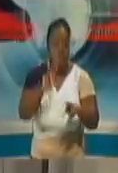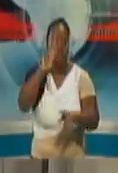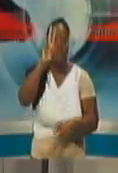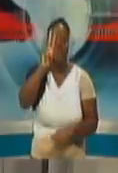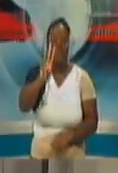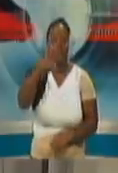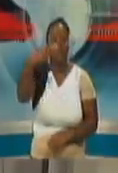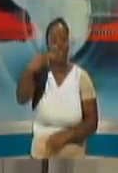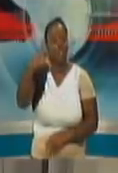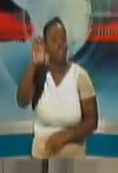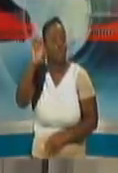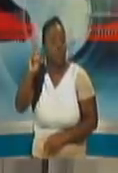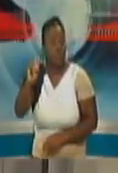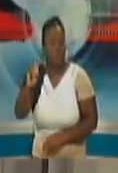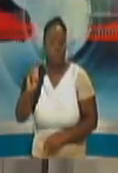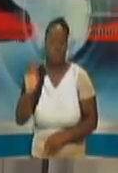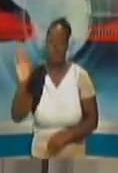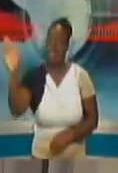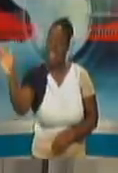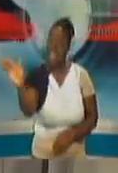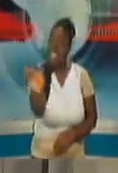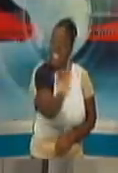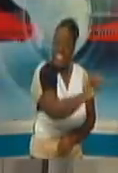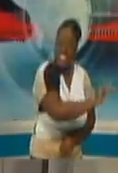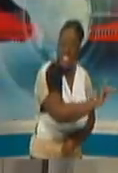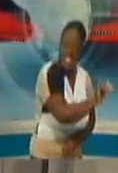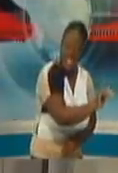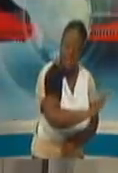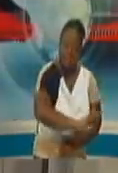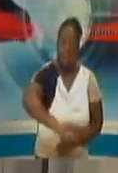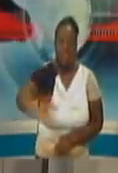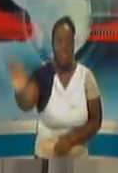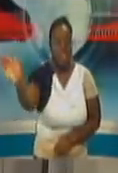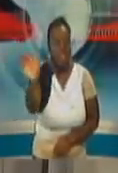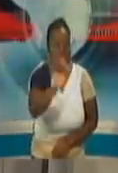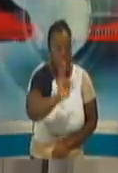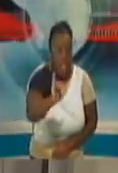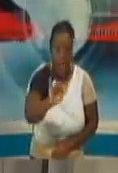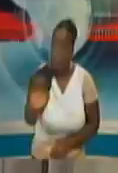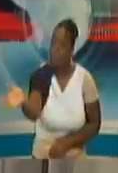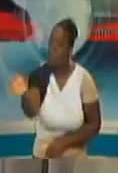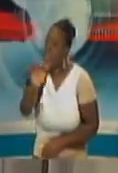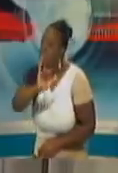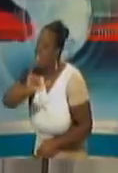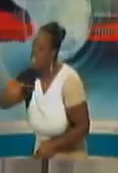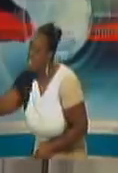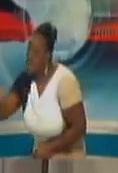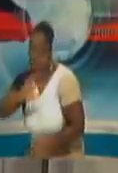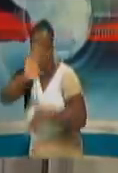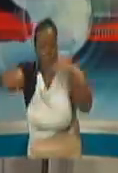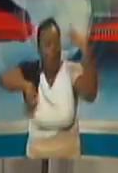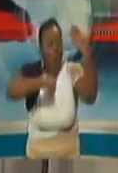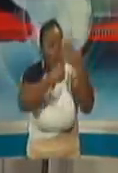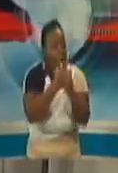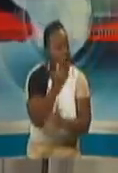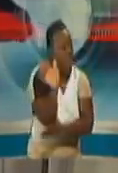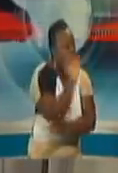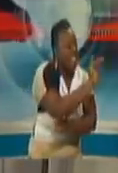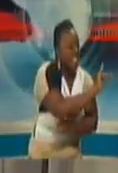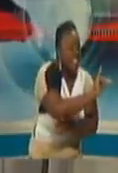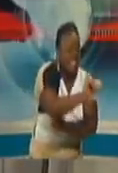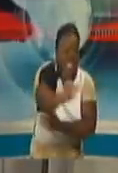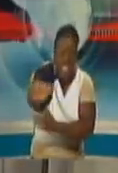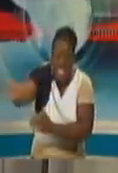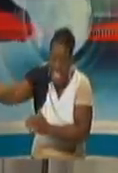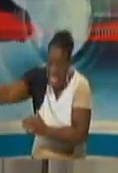The same process the virology lab in the U.V. had to go through with CAFA and PAHO is the same process